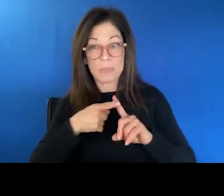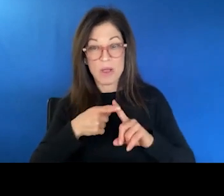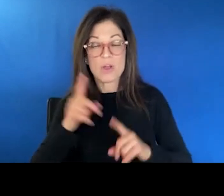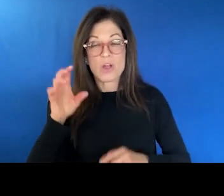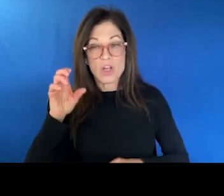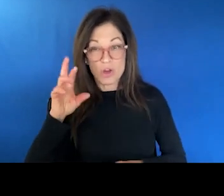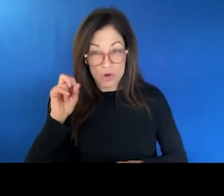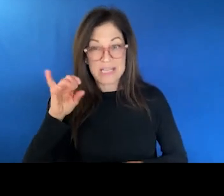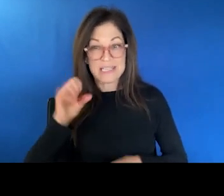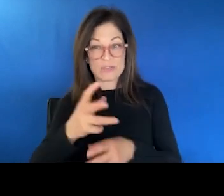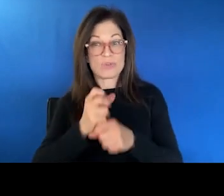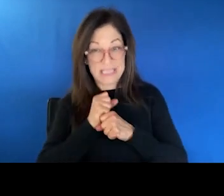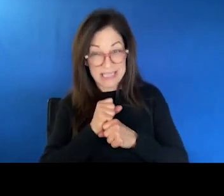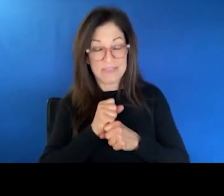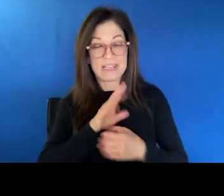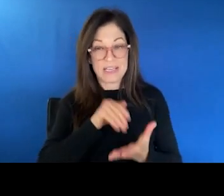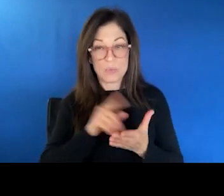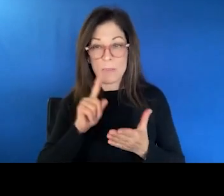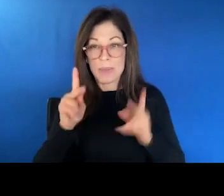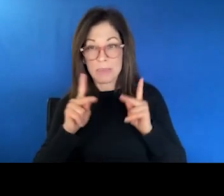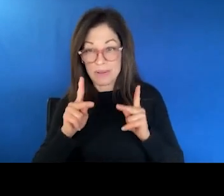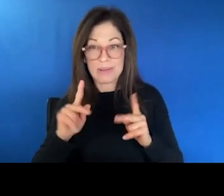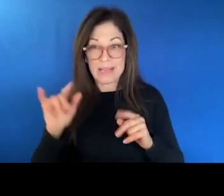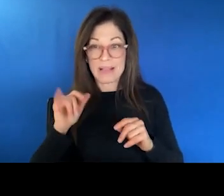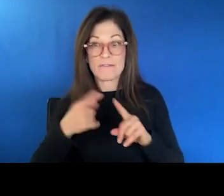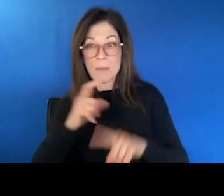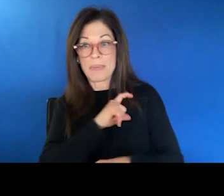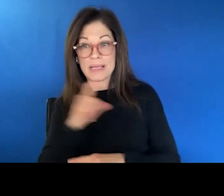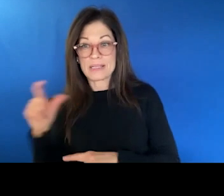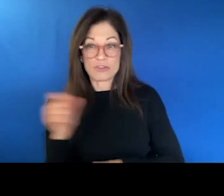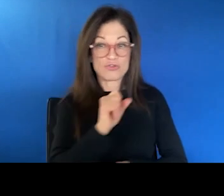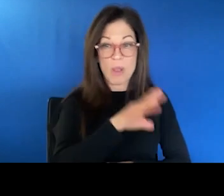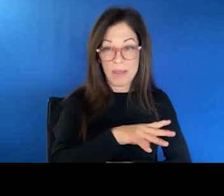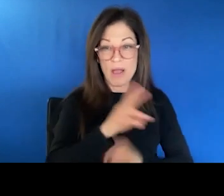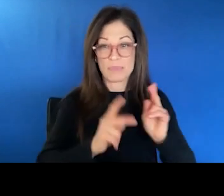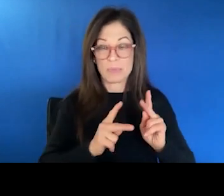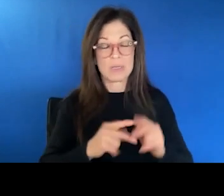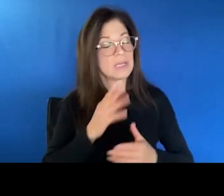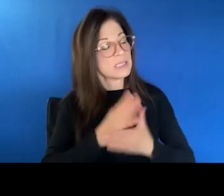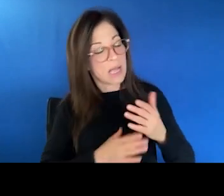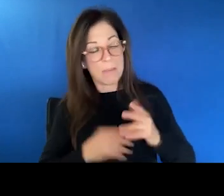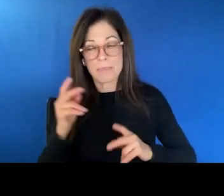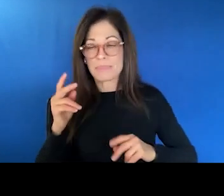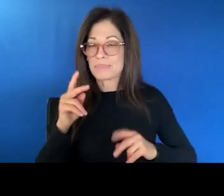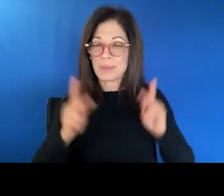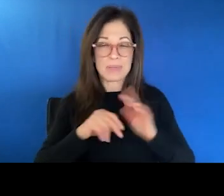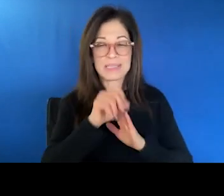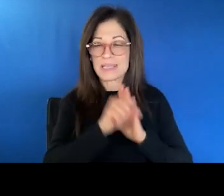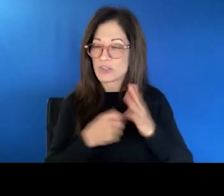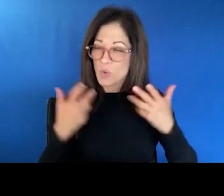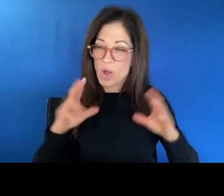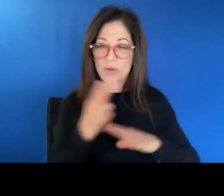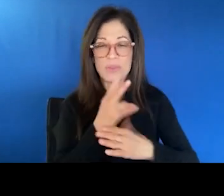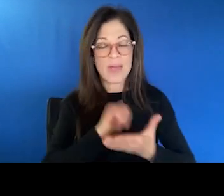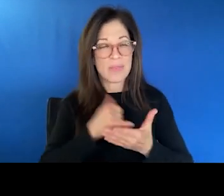that get people dropped off all the time from police. Some states don't want to use peers in those settings. There's a philosophy around this and